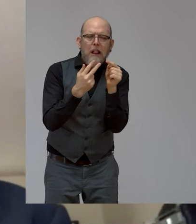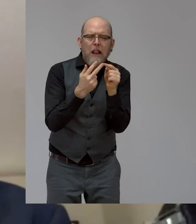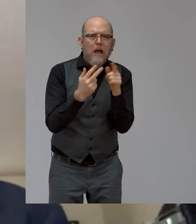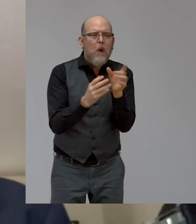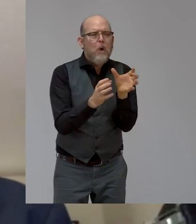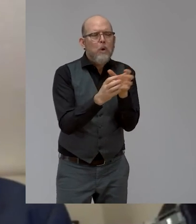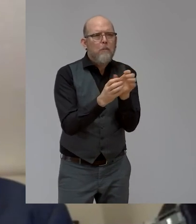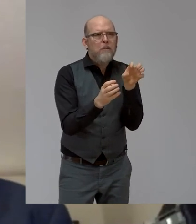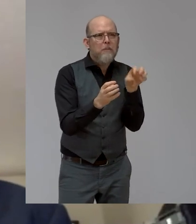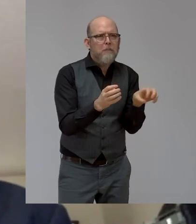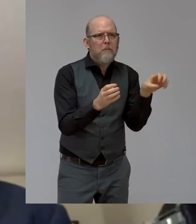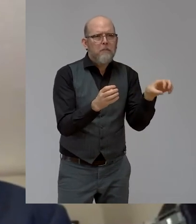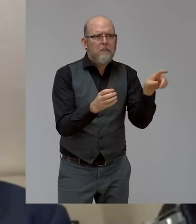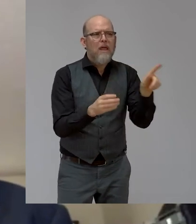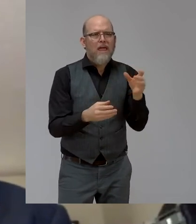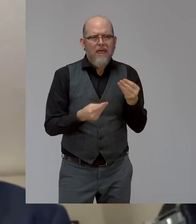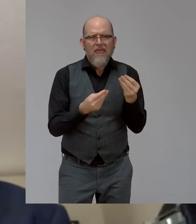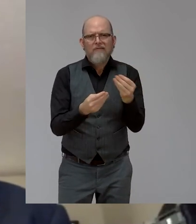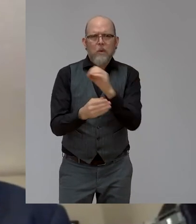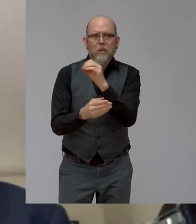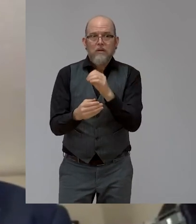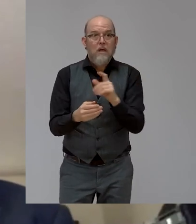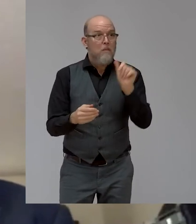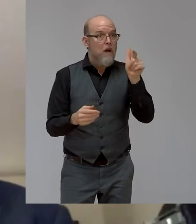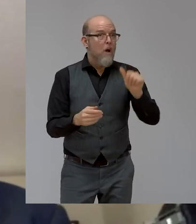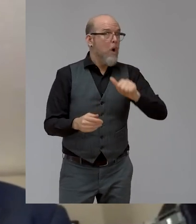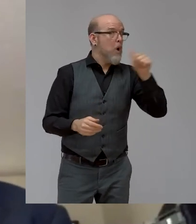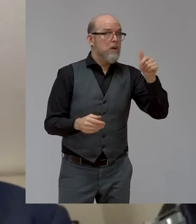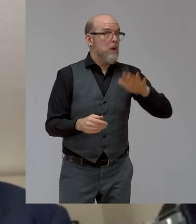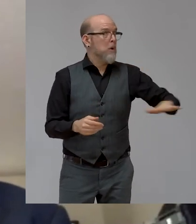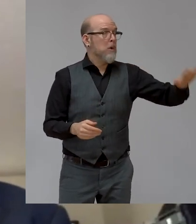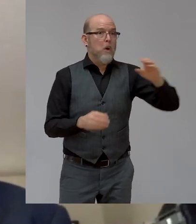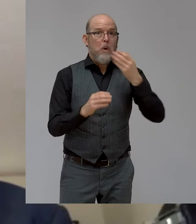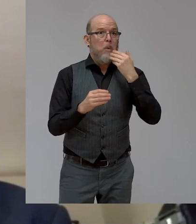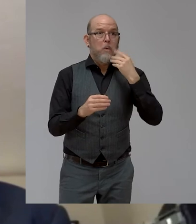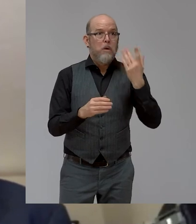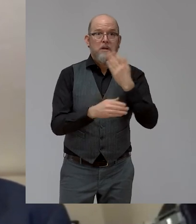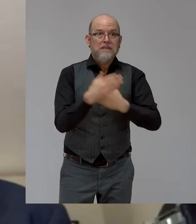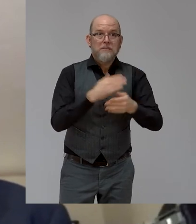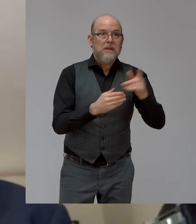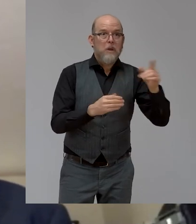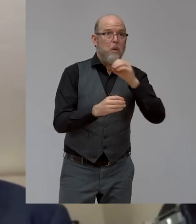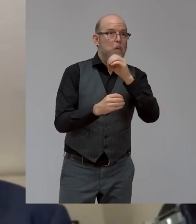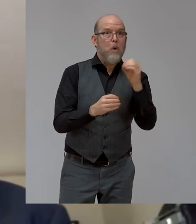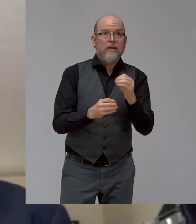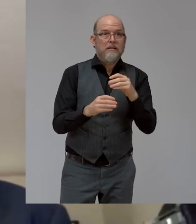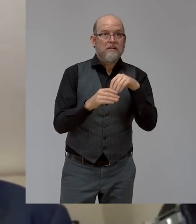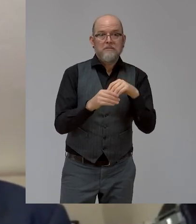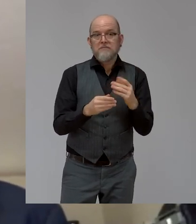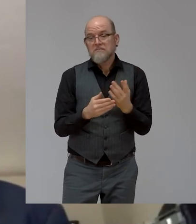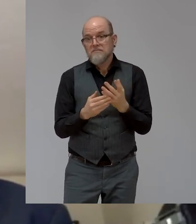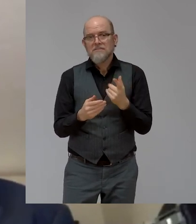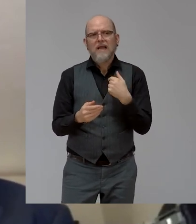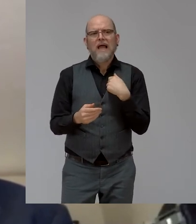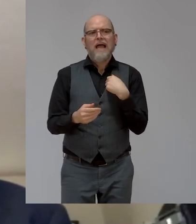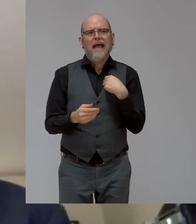disabilities. So, basically, employers are trying to hire somebody just to fulfill the quota,